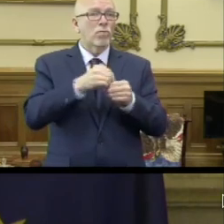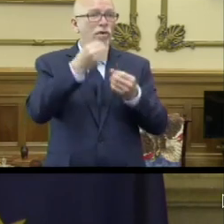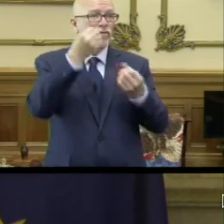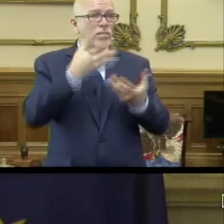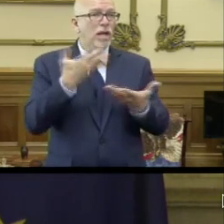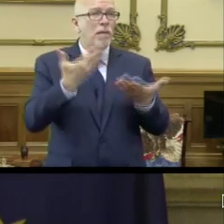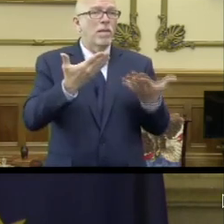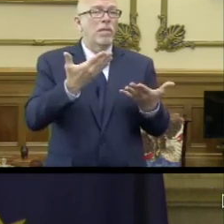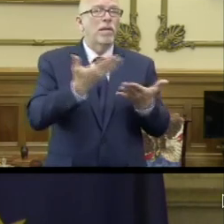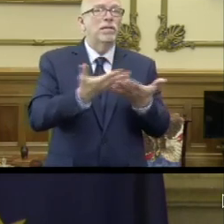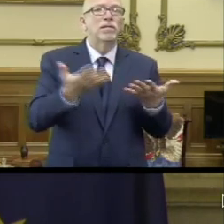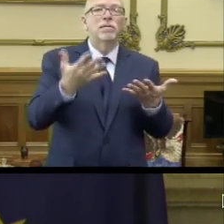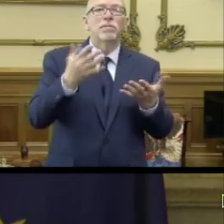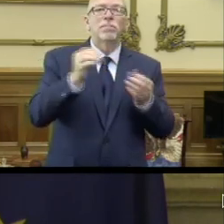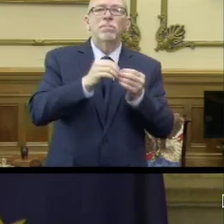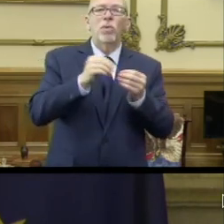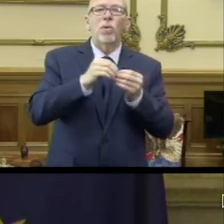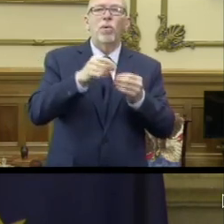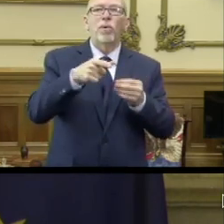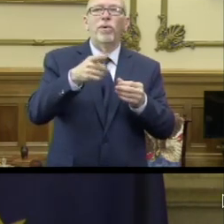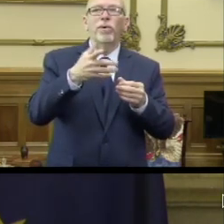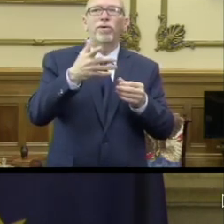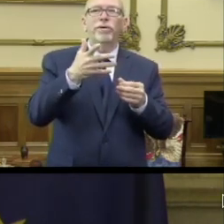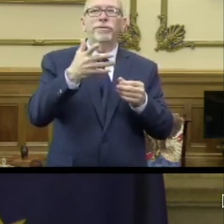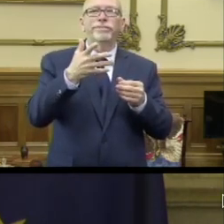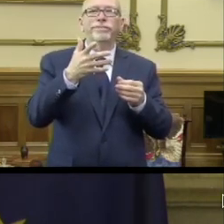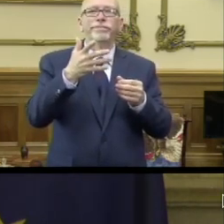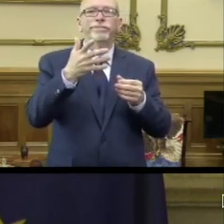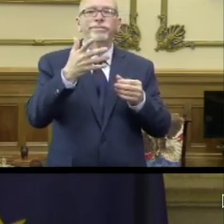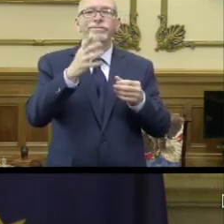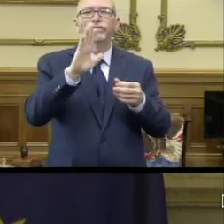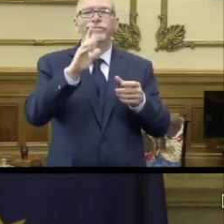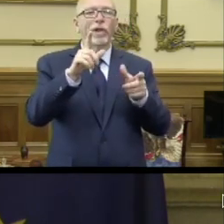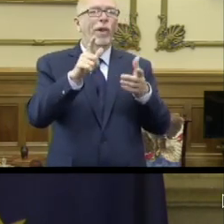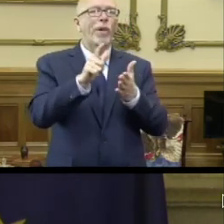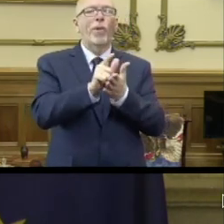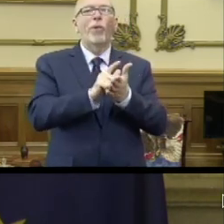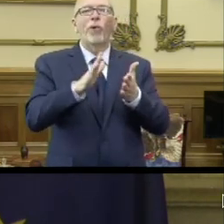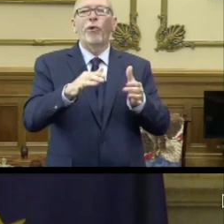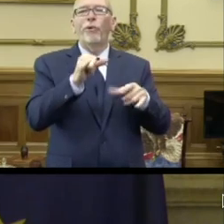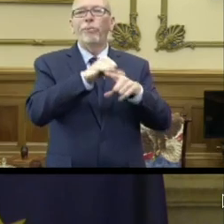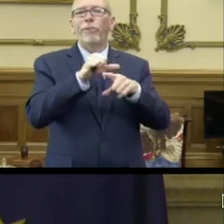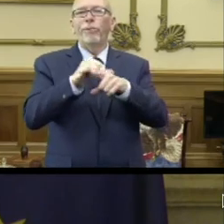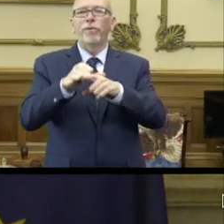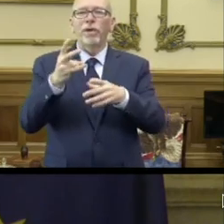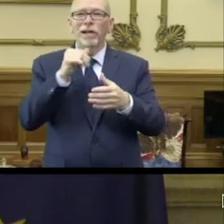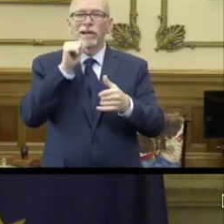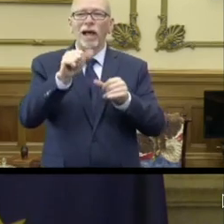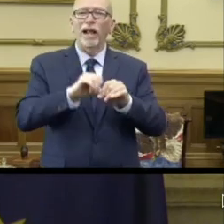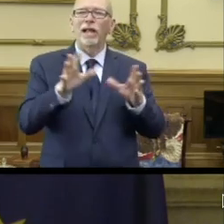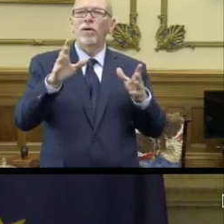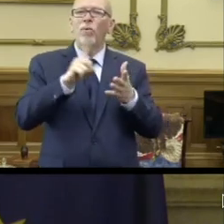be a little bit more English than in the governmental lawyers speaking of the universe, a lot of us folks kind of walk in.